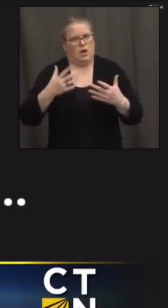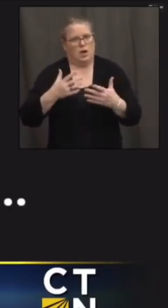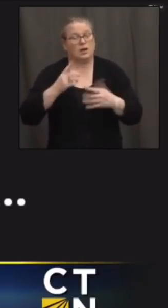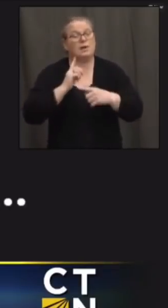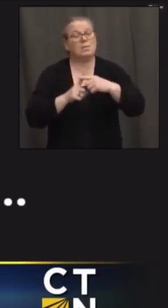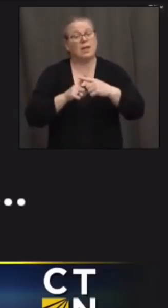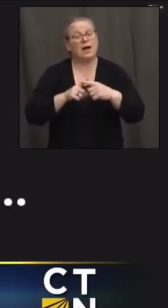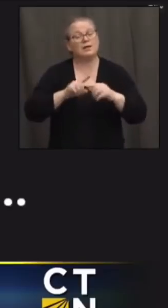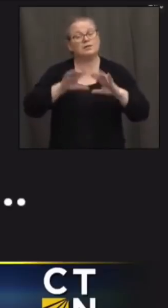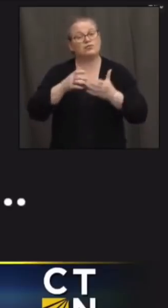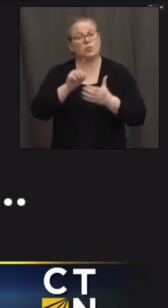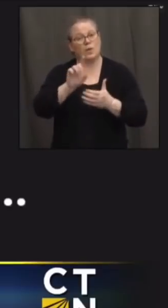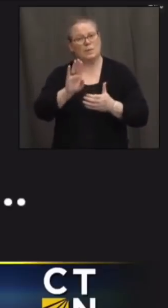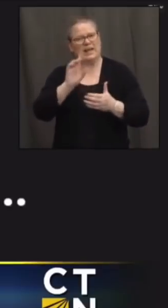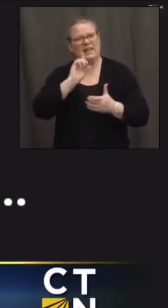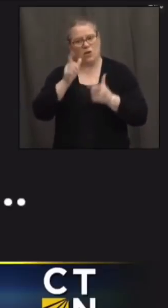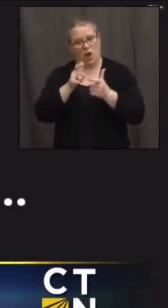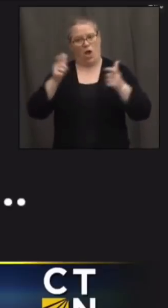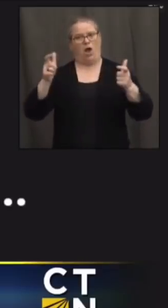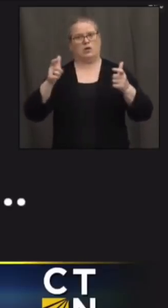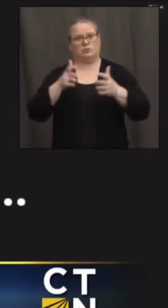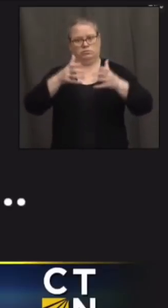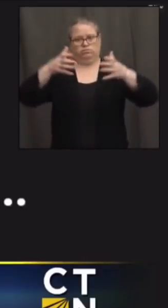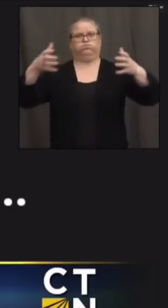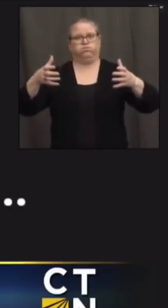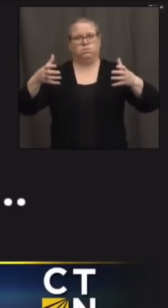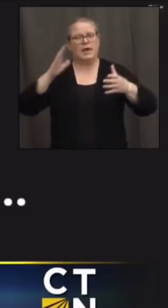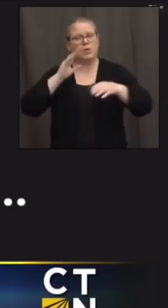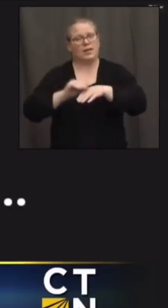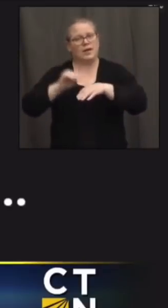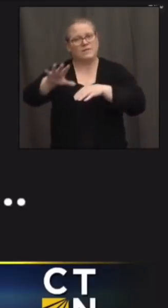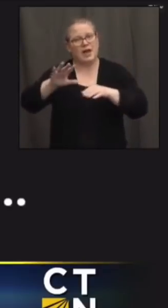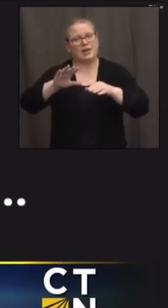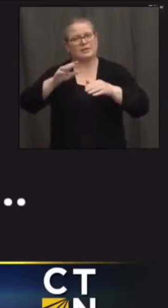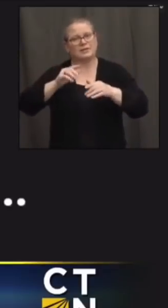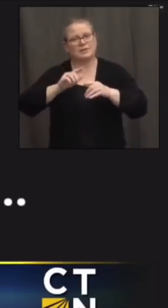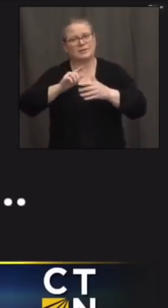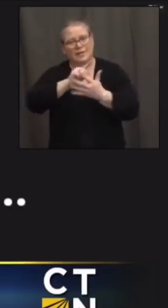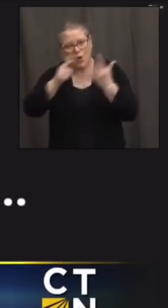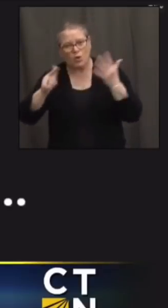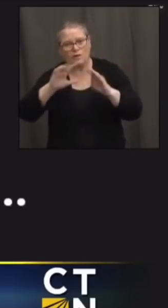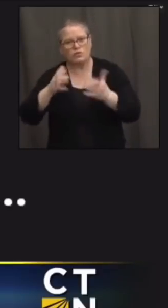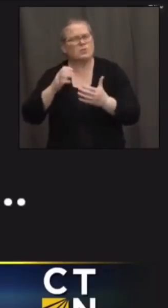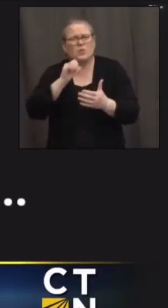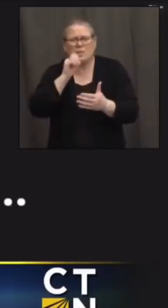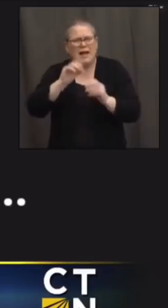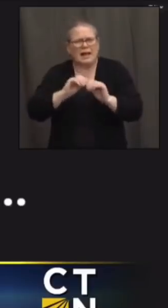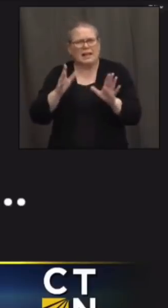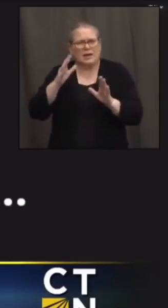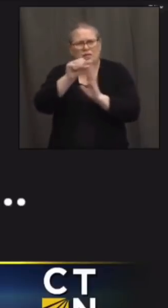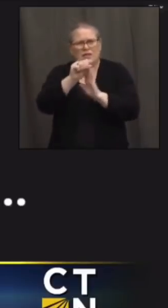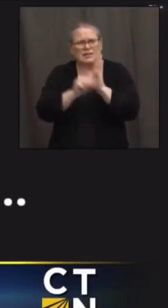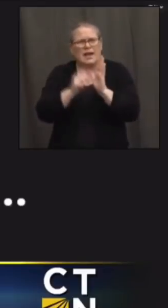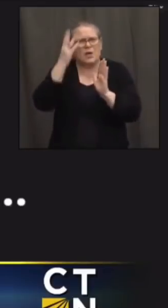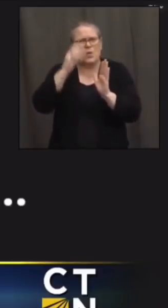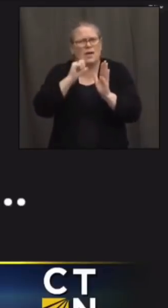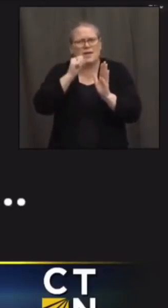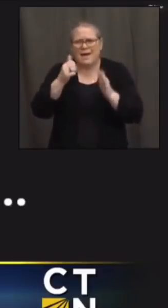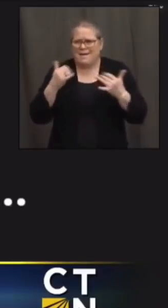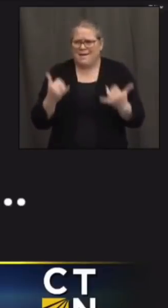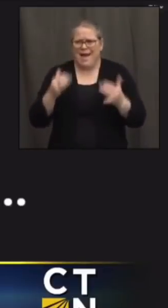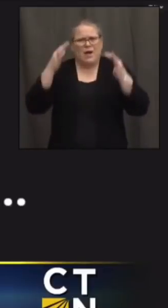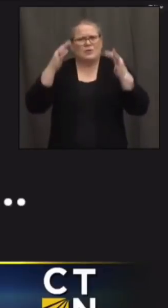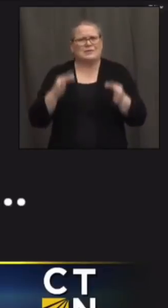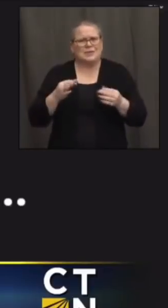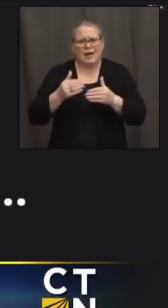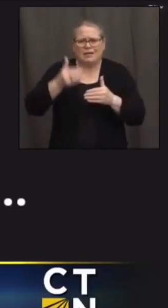so large it makes a significant difference what order those groups are in so i guess i'm not clear on why the state can't decide now which